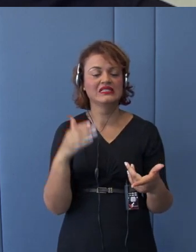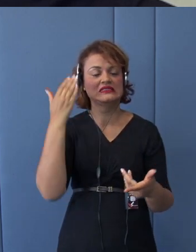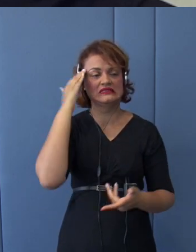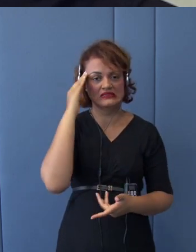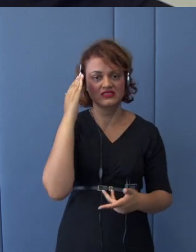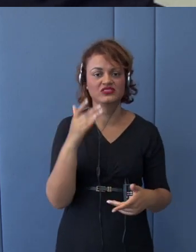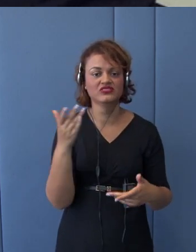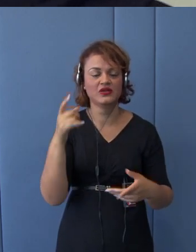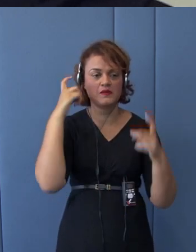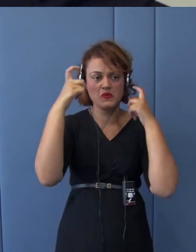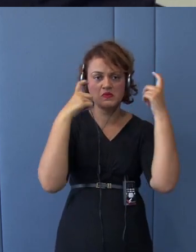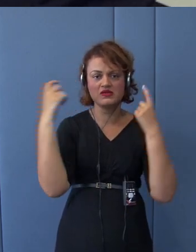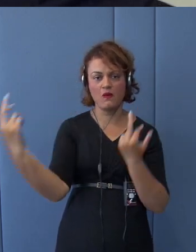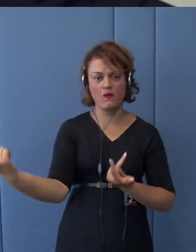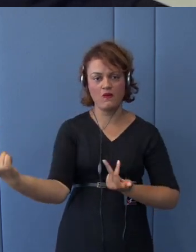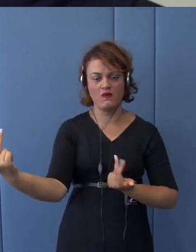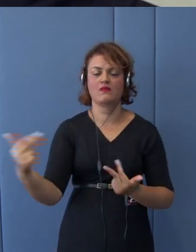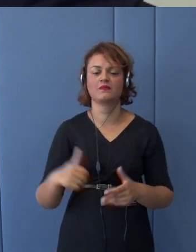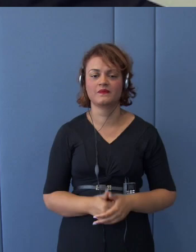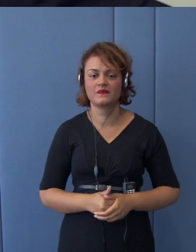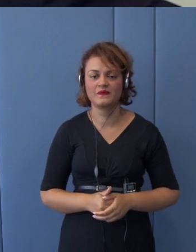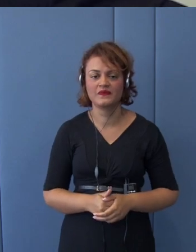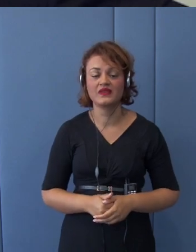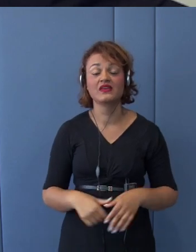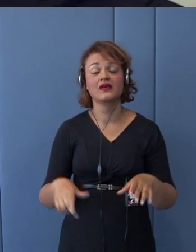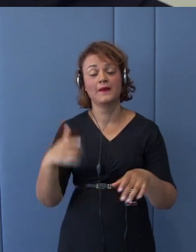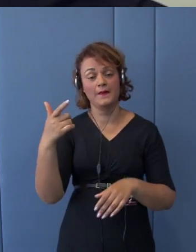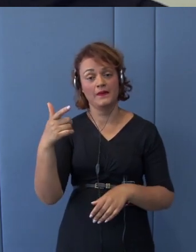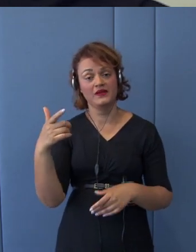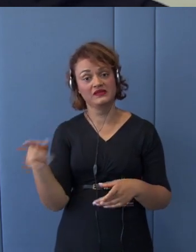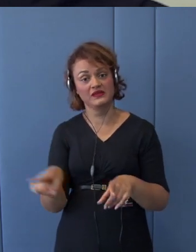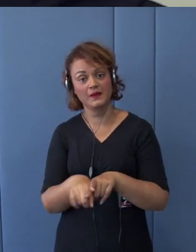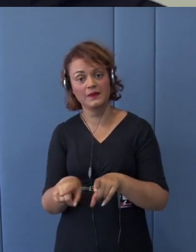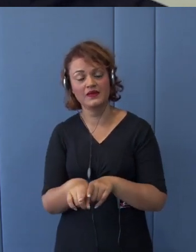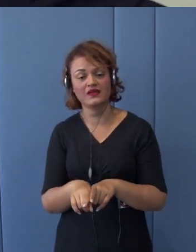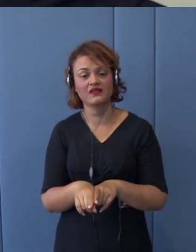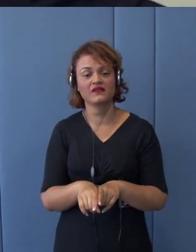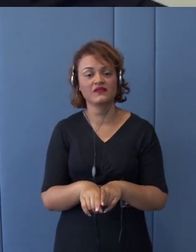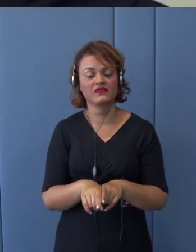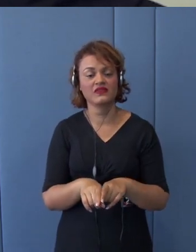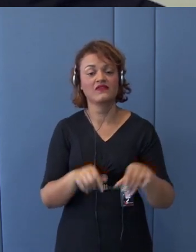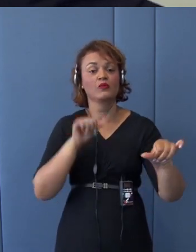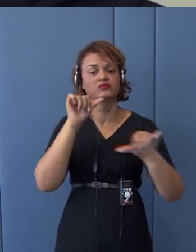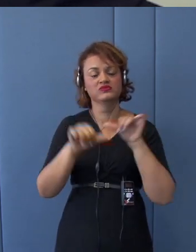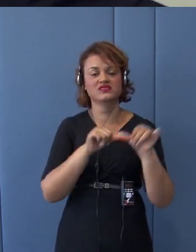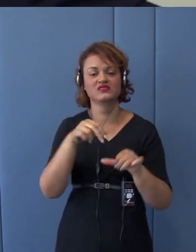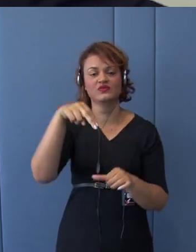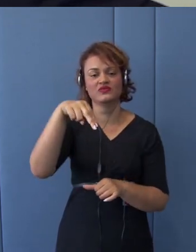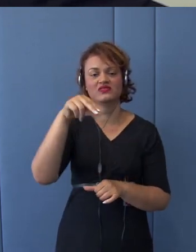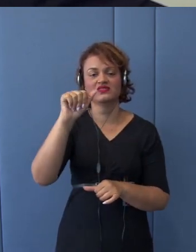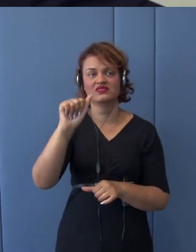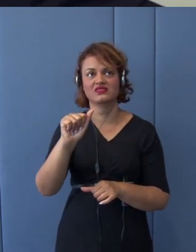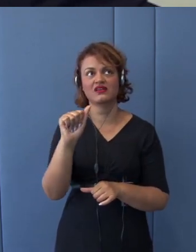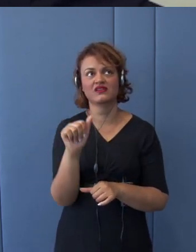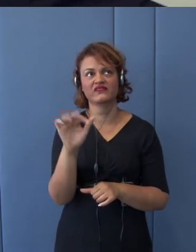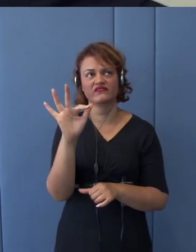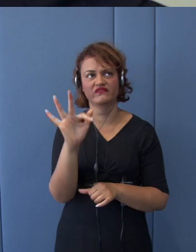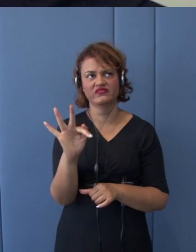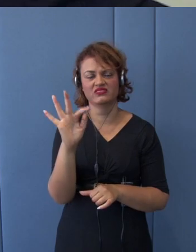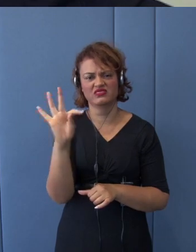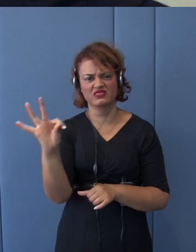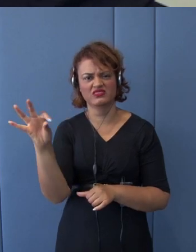rewriting NAFTA. And as you know, the NAFTA contains North American Free Trade Agreement.